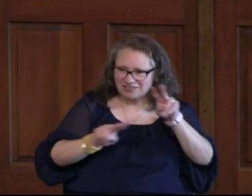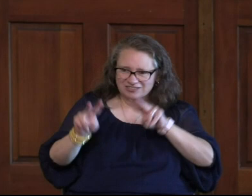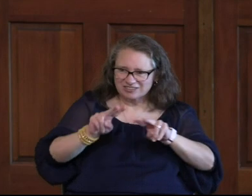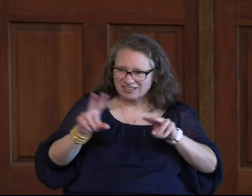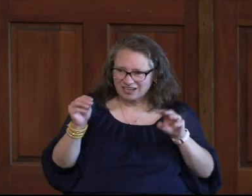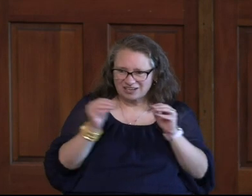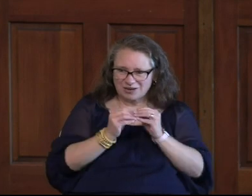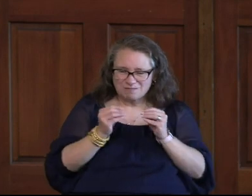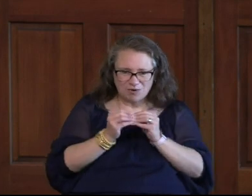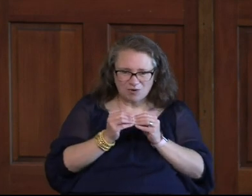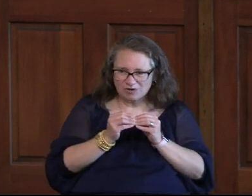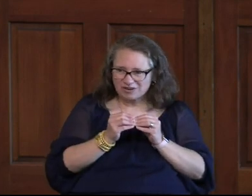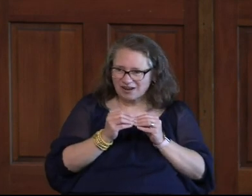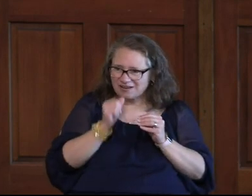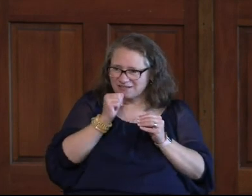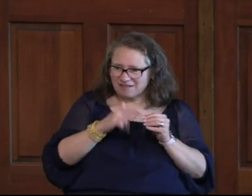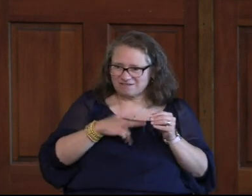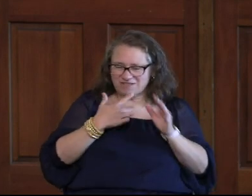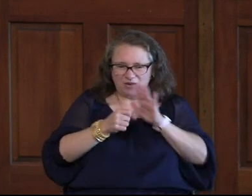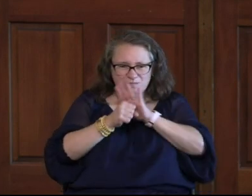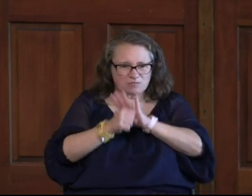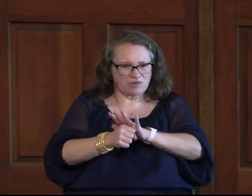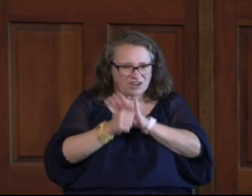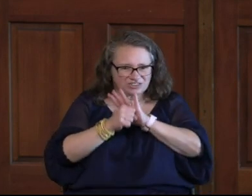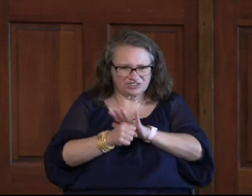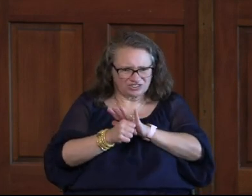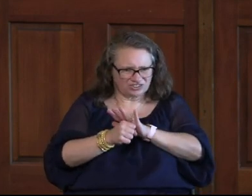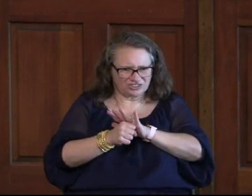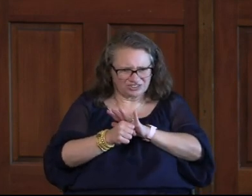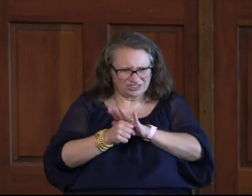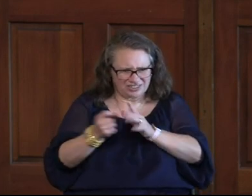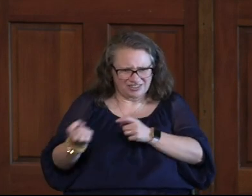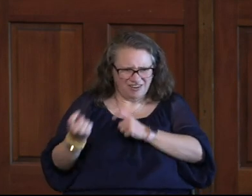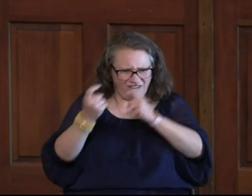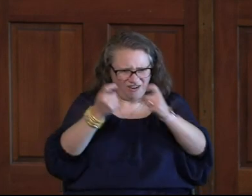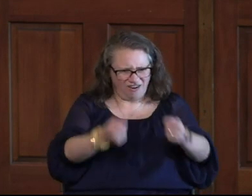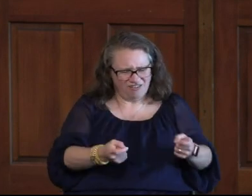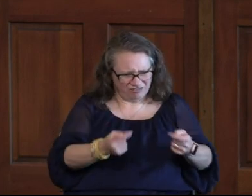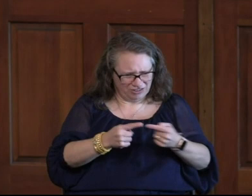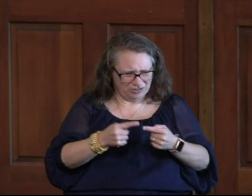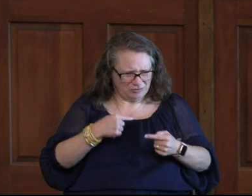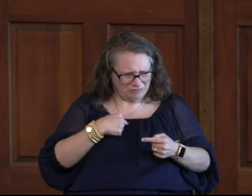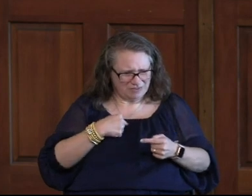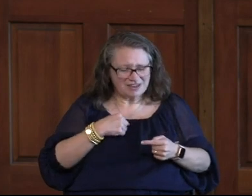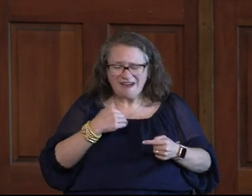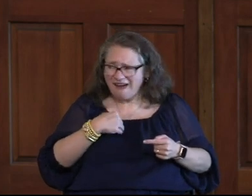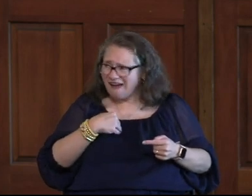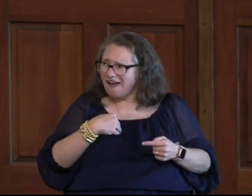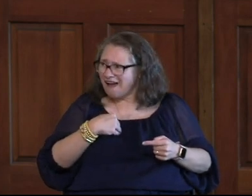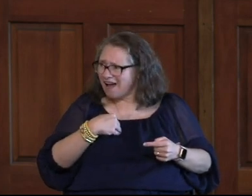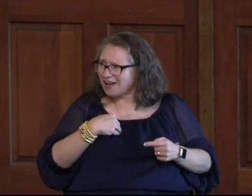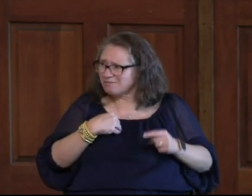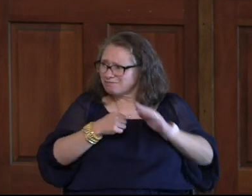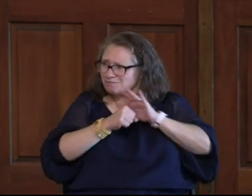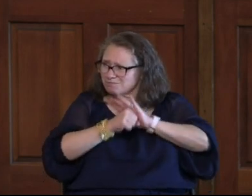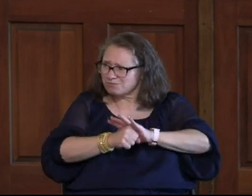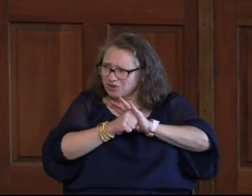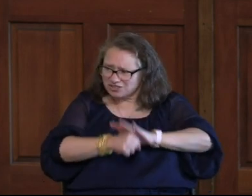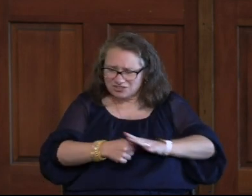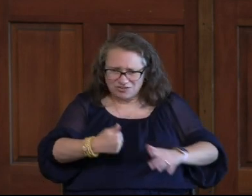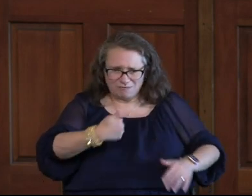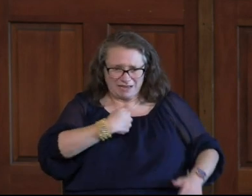But I Never Felt Pressure To Do Something Because Somebody Offered It To Me I Have Put Pressure On